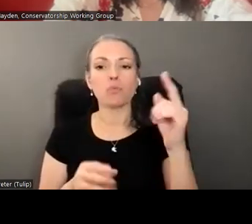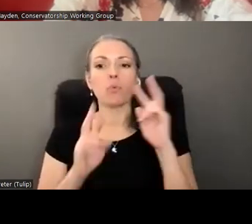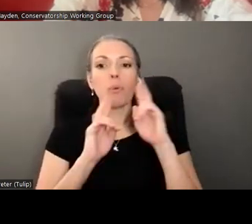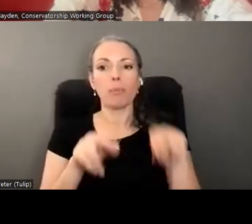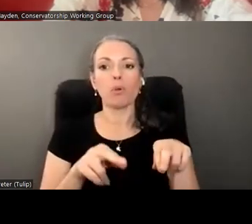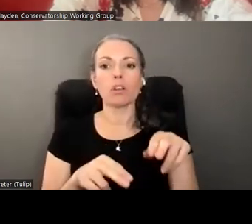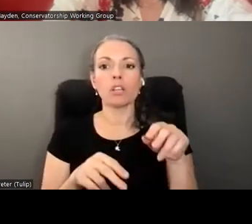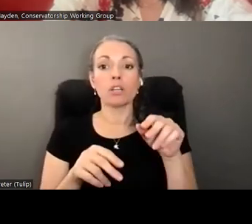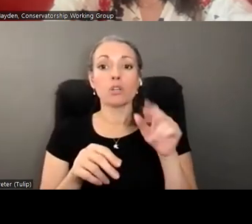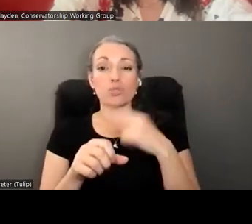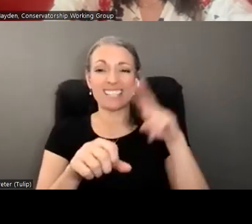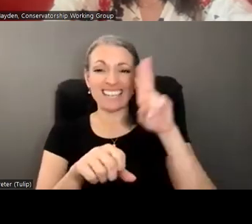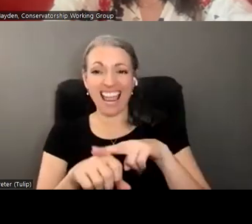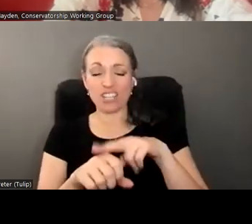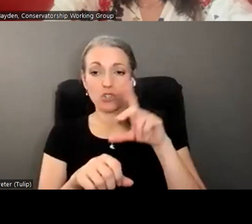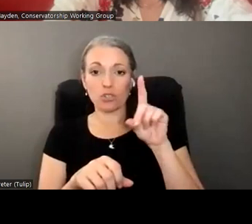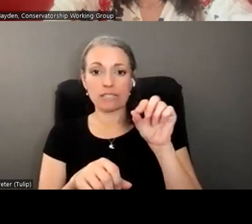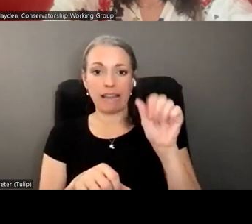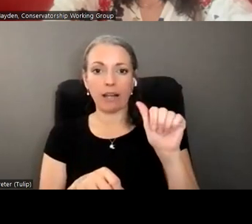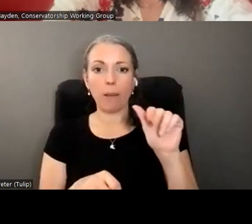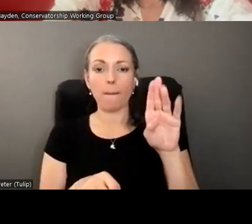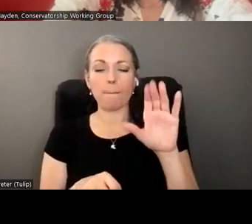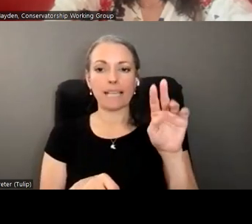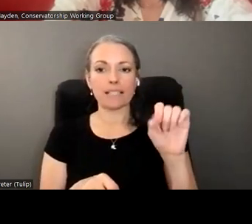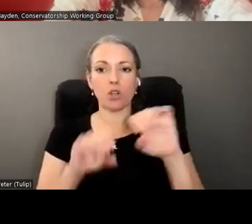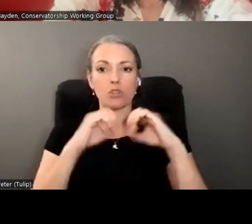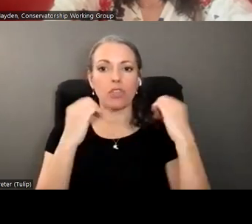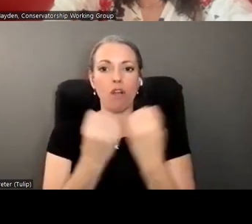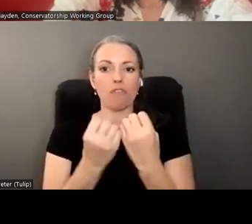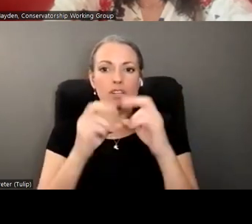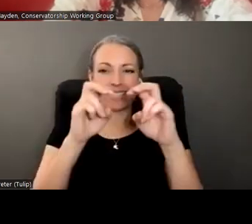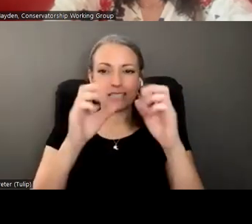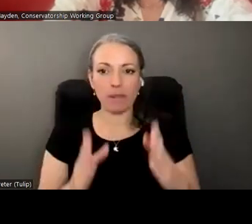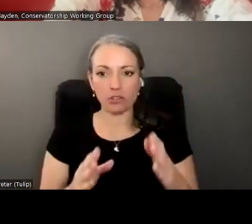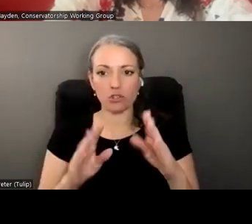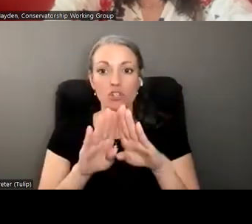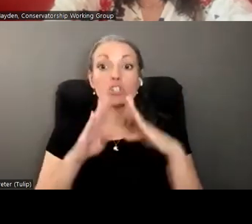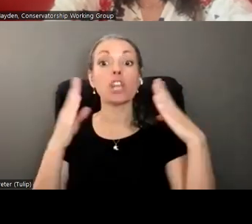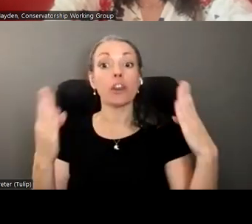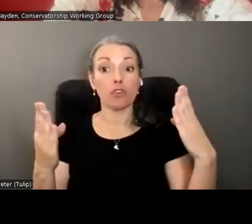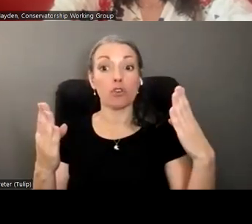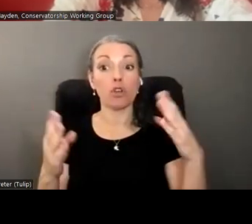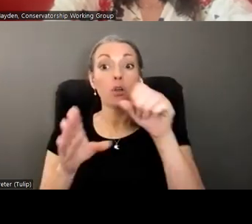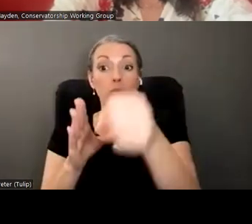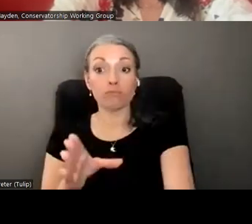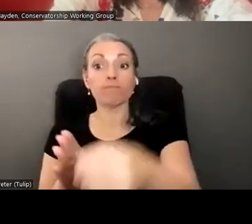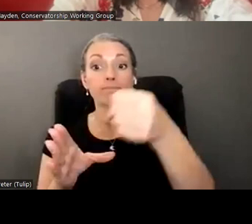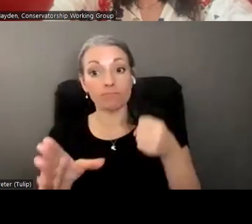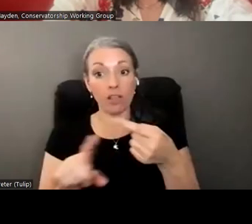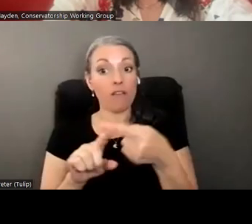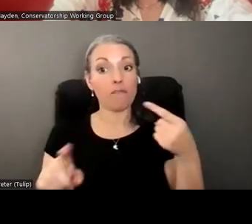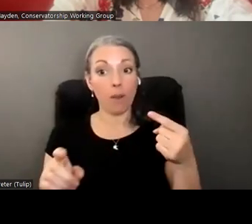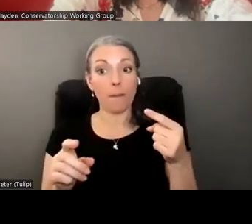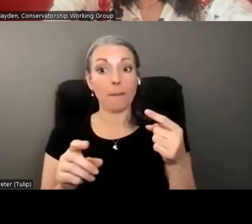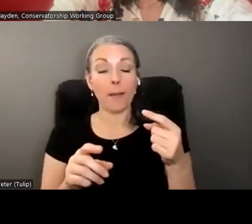Practitioners Database as well as to the Office of the Inspector General, which has them excluded from any Medicare